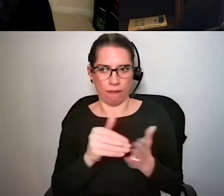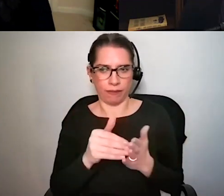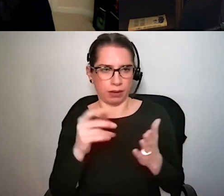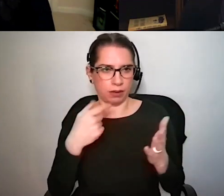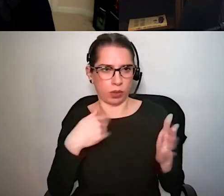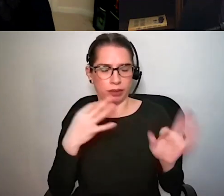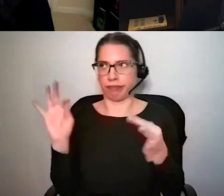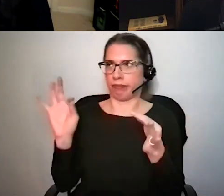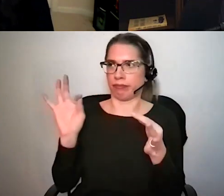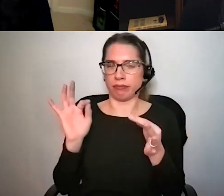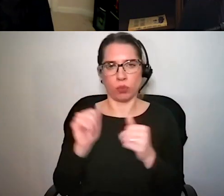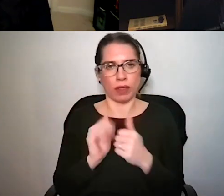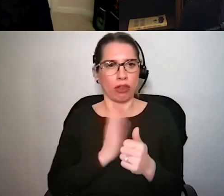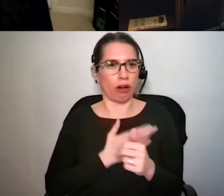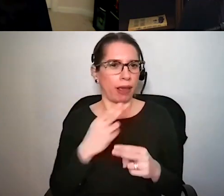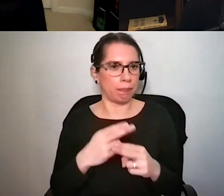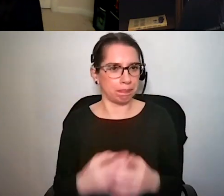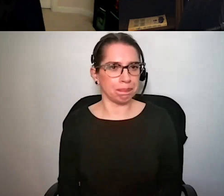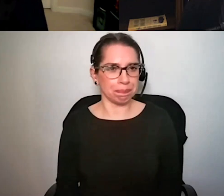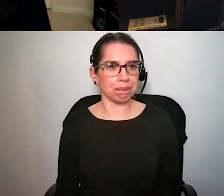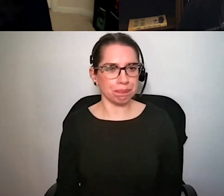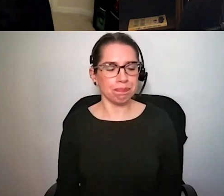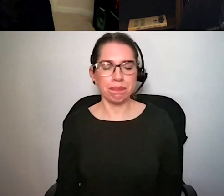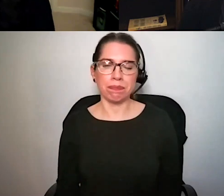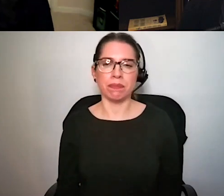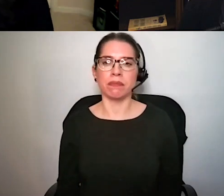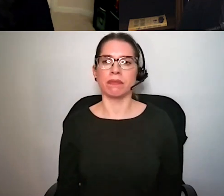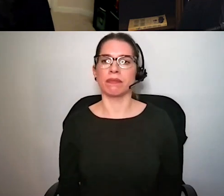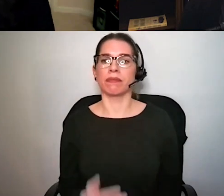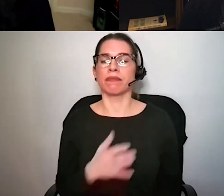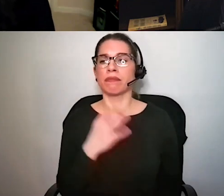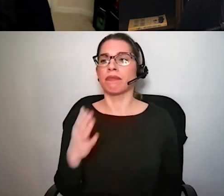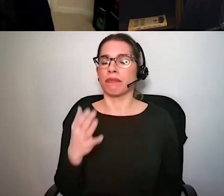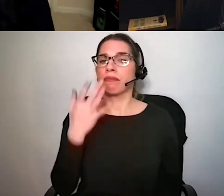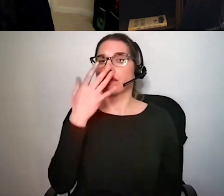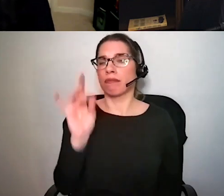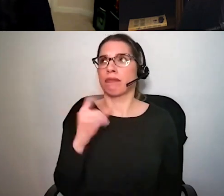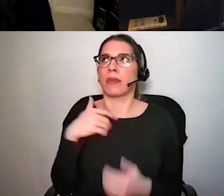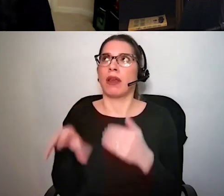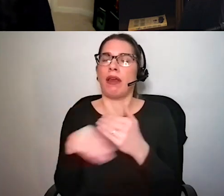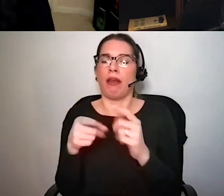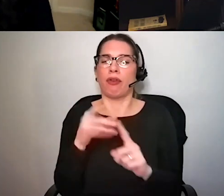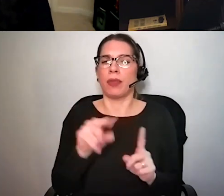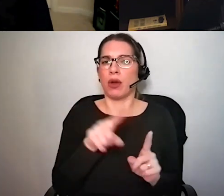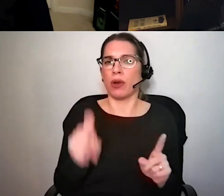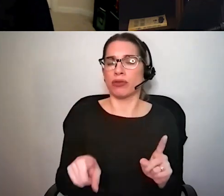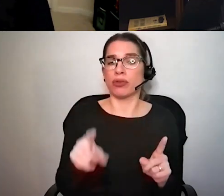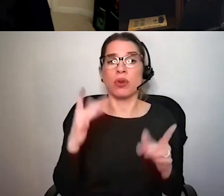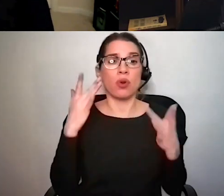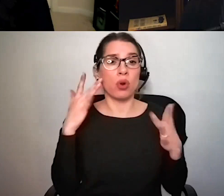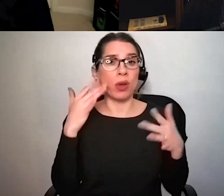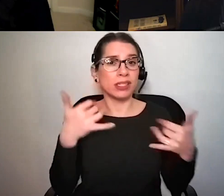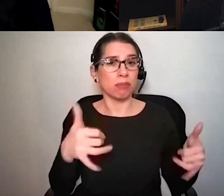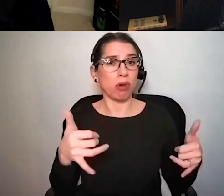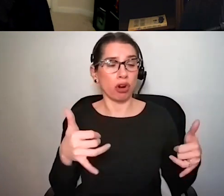um an interesting kind of follow-on from that question is if you were in a noisy party would you hear your mum calling